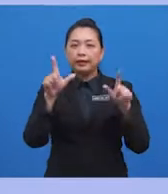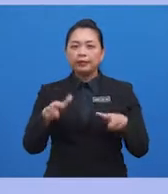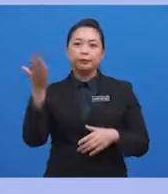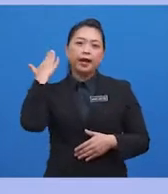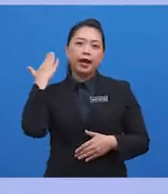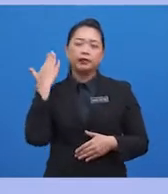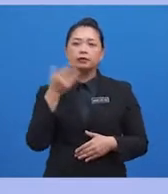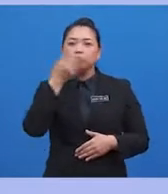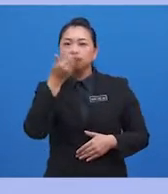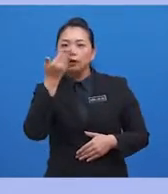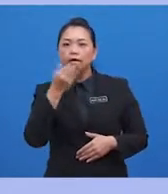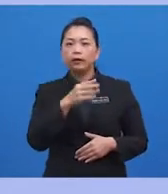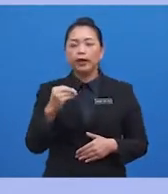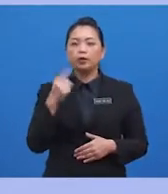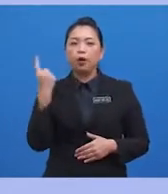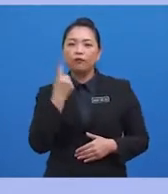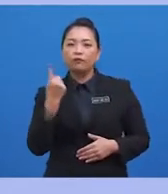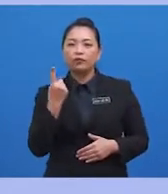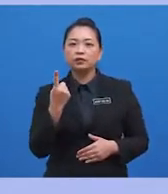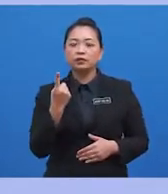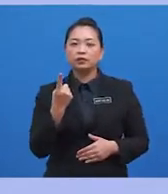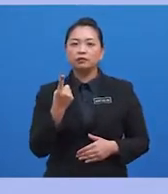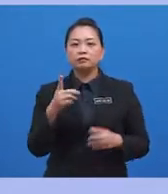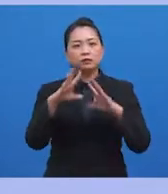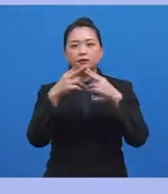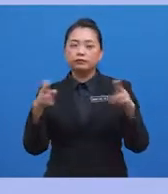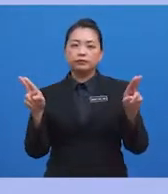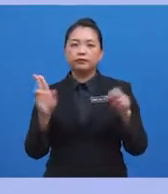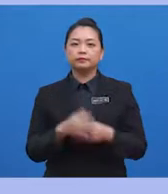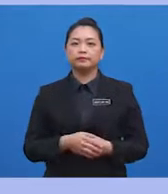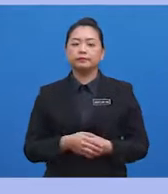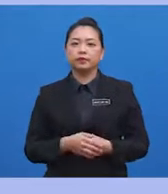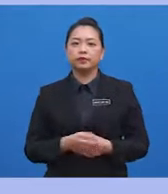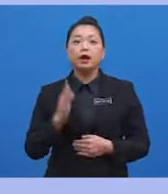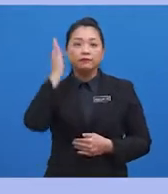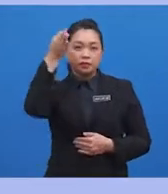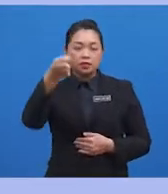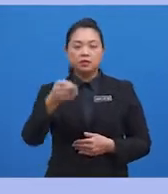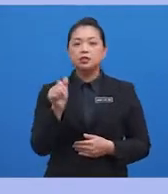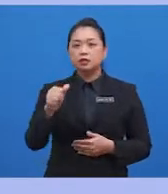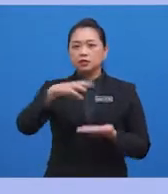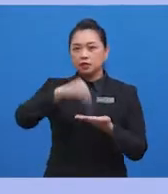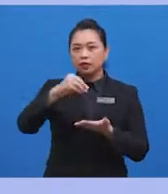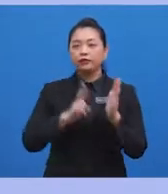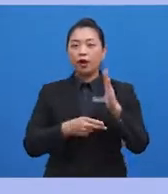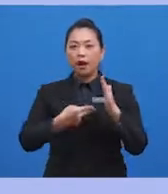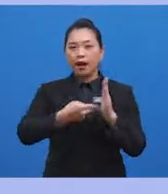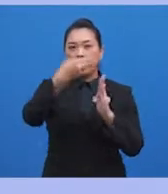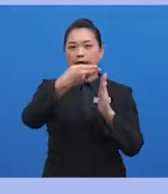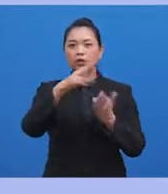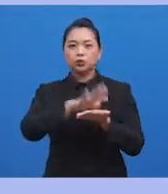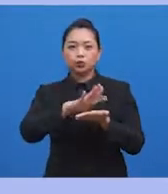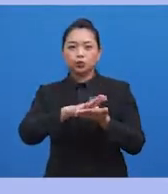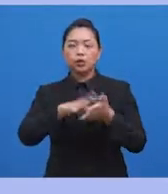of tobacco secrets and are often disguised as flash drives. Further, a study of high school